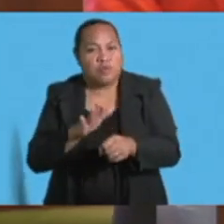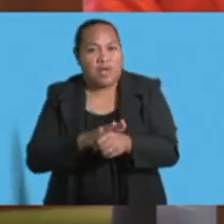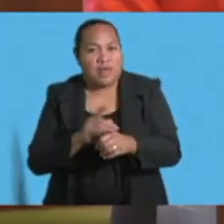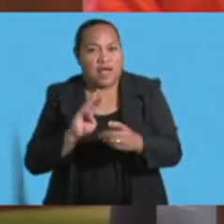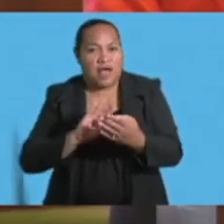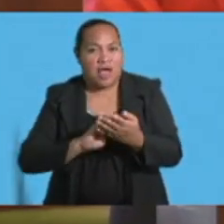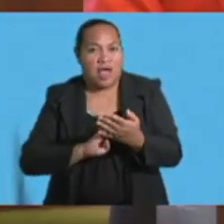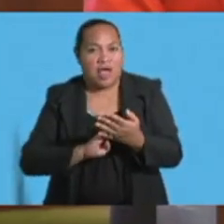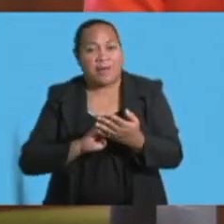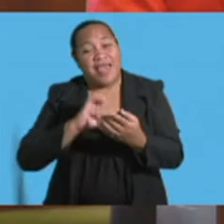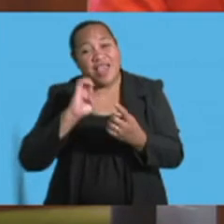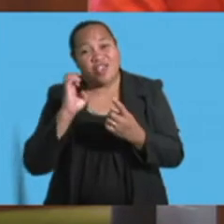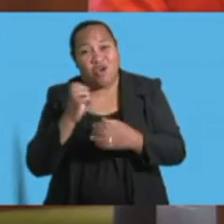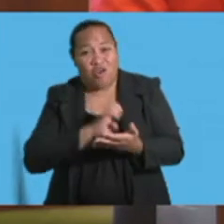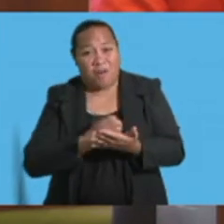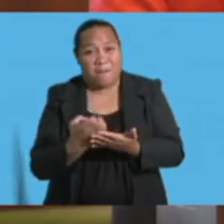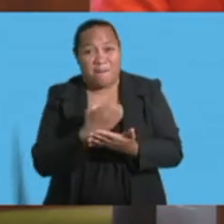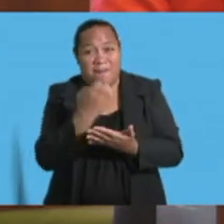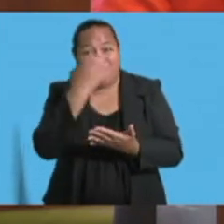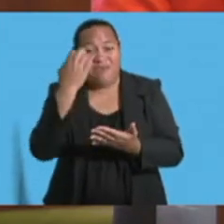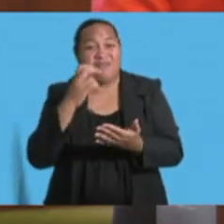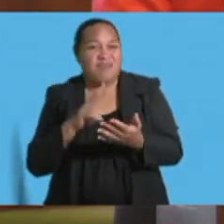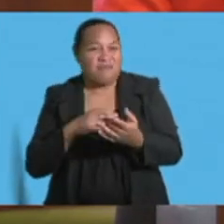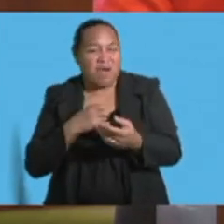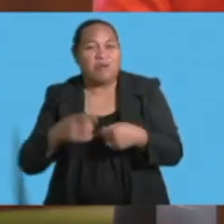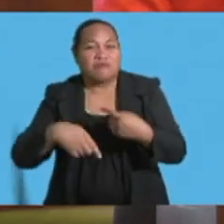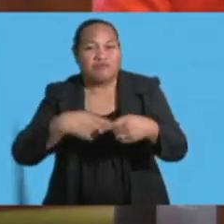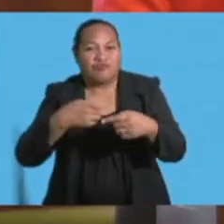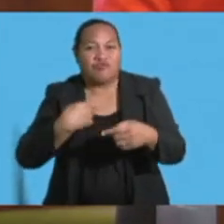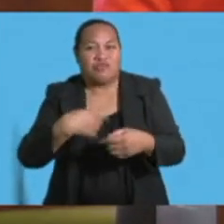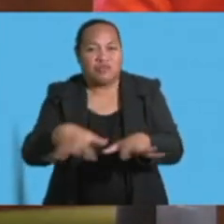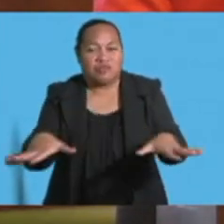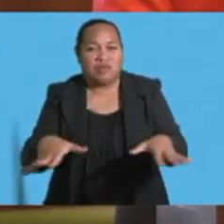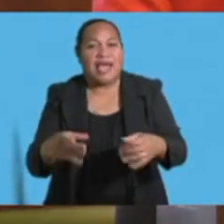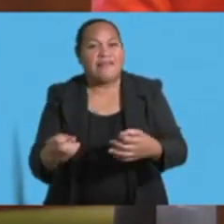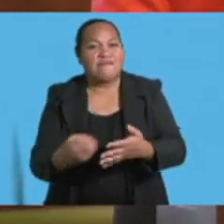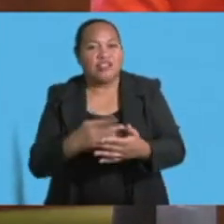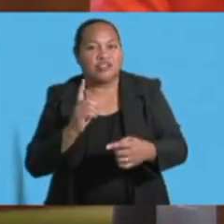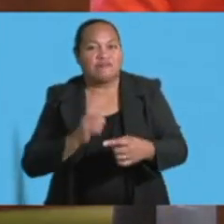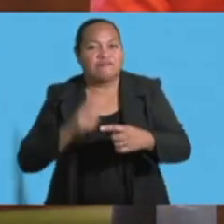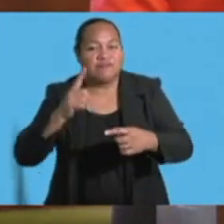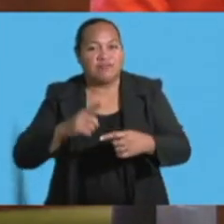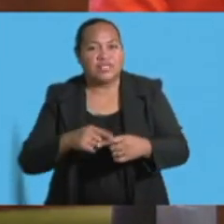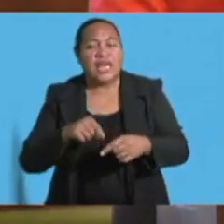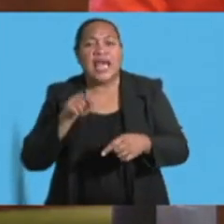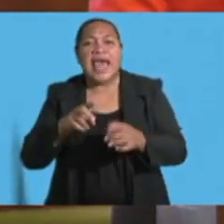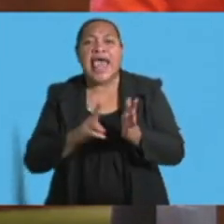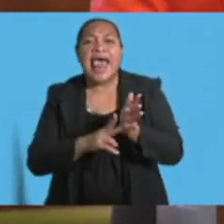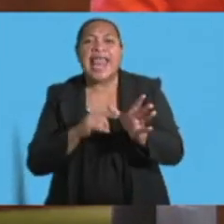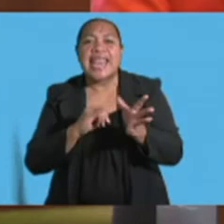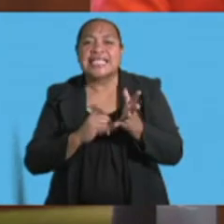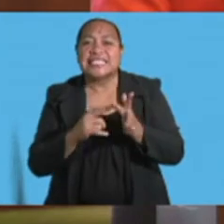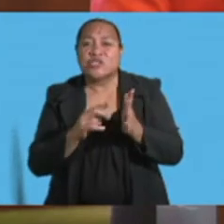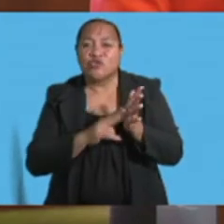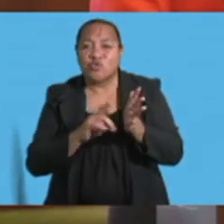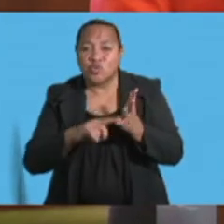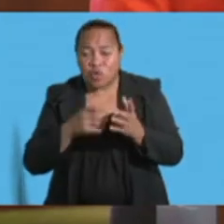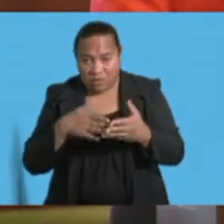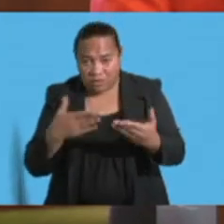efficient. Another initiative that will be piloted in the Nisenu area is the distribution of compost bins.